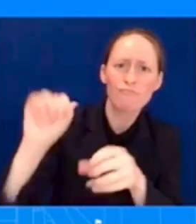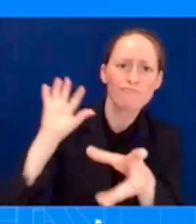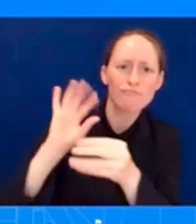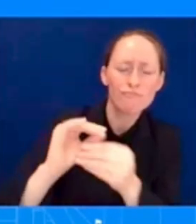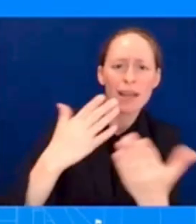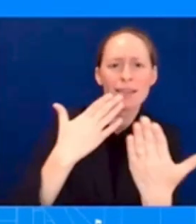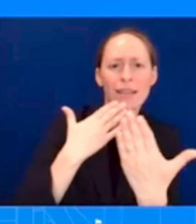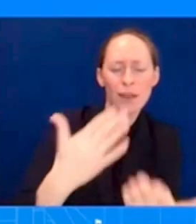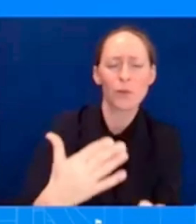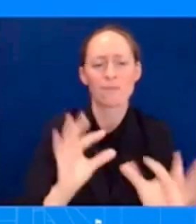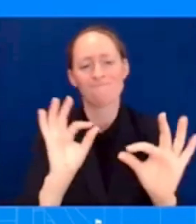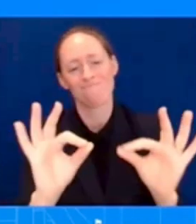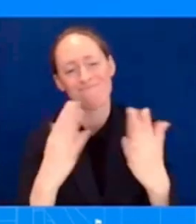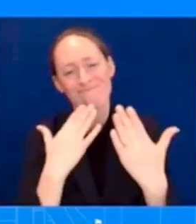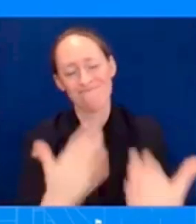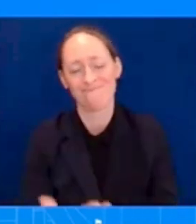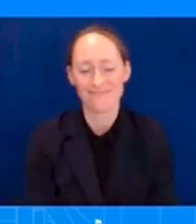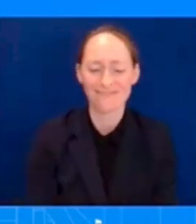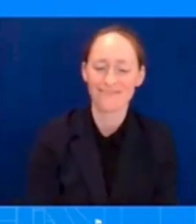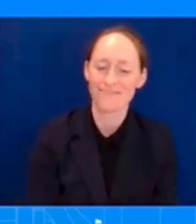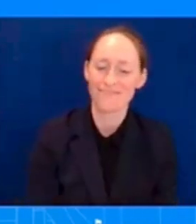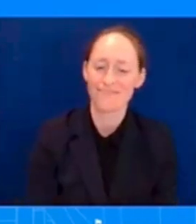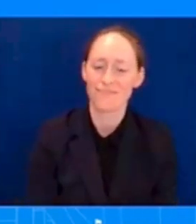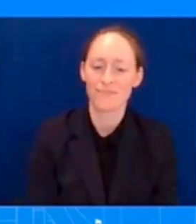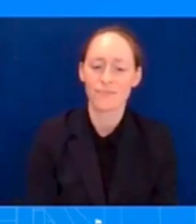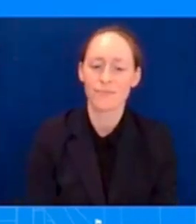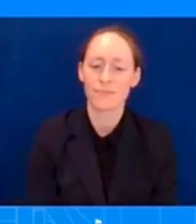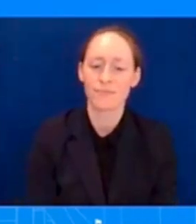right. Safe travels. Okay.